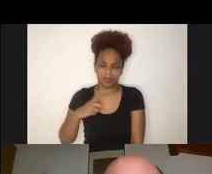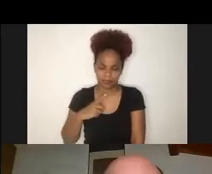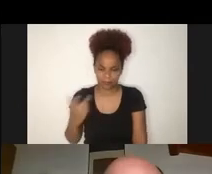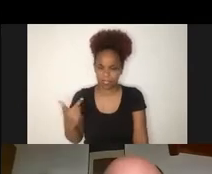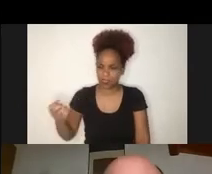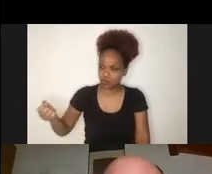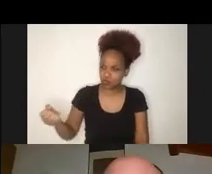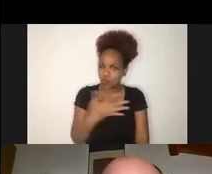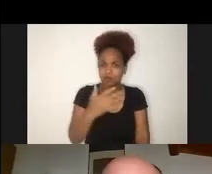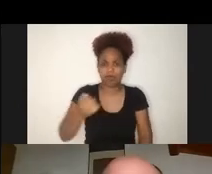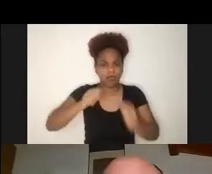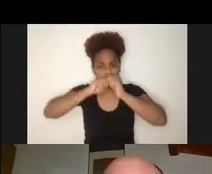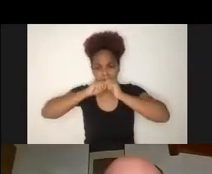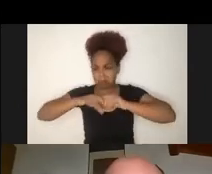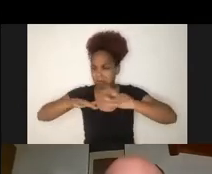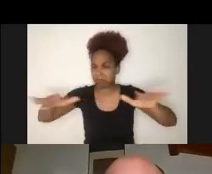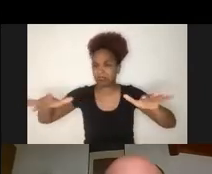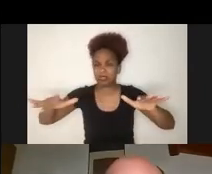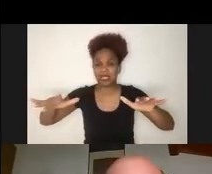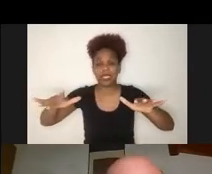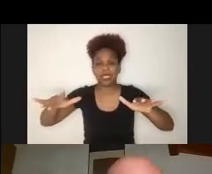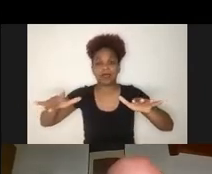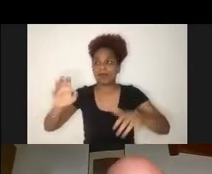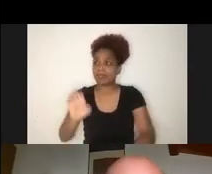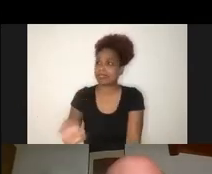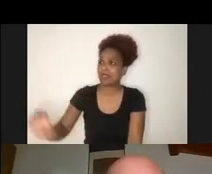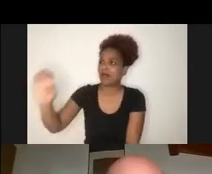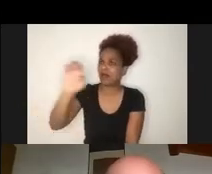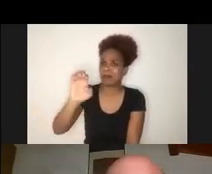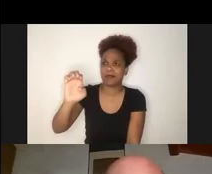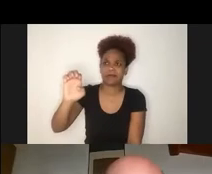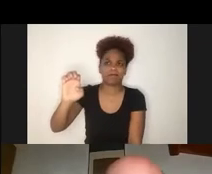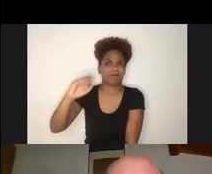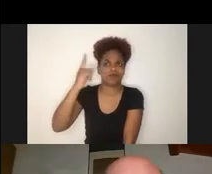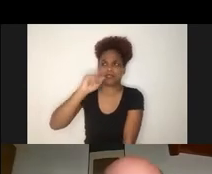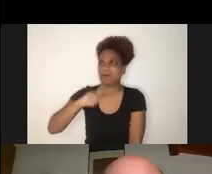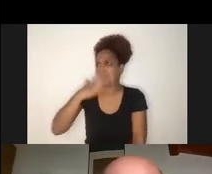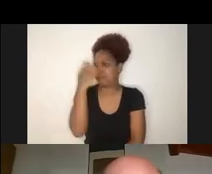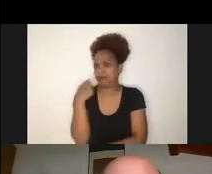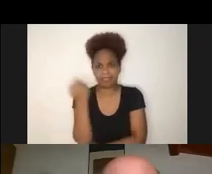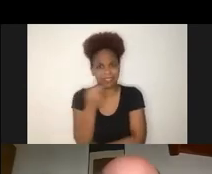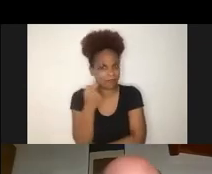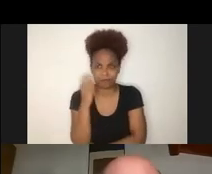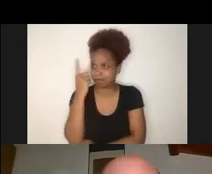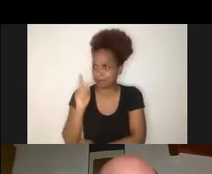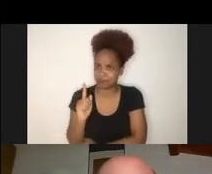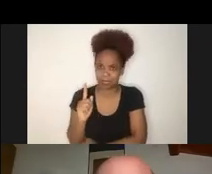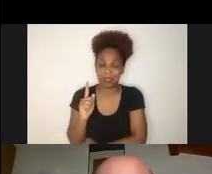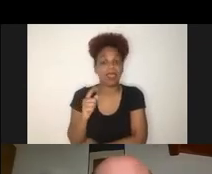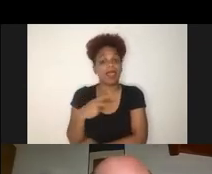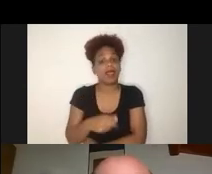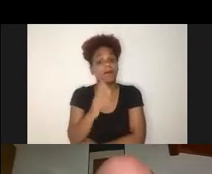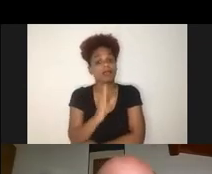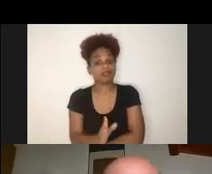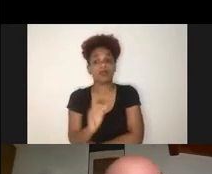And we don't know yet how serious it will be. In Brazil, you are still experiencing a